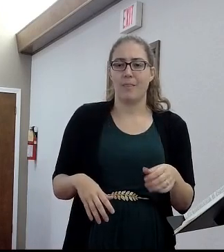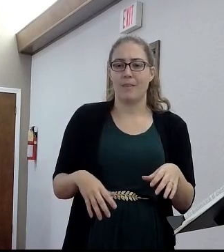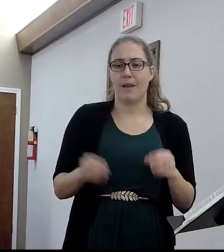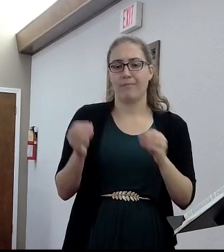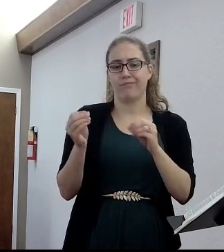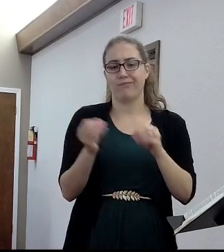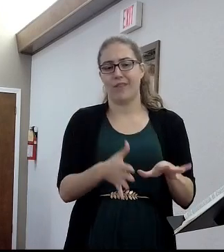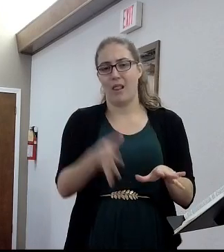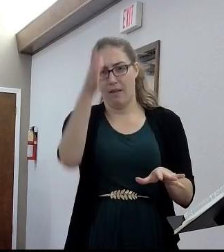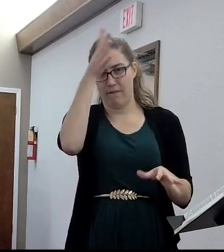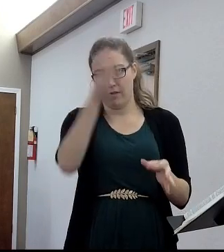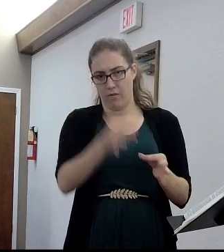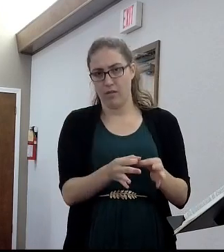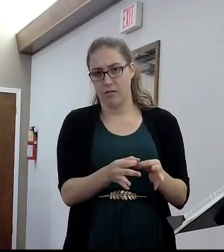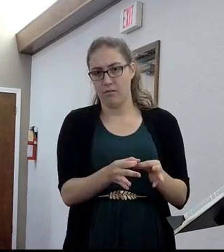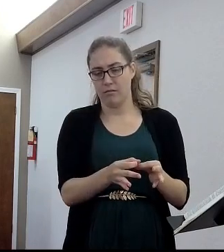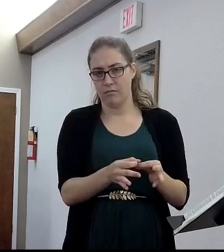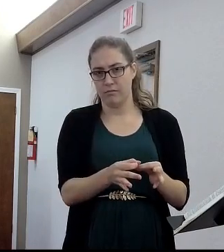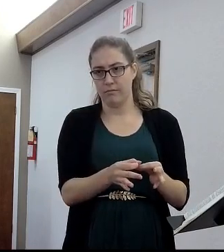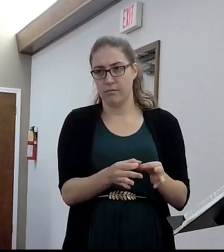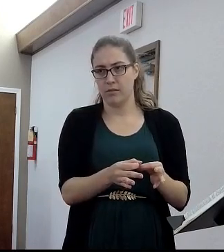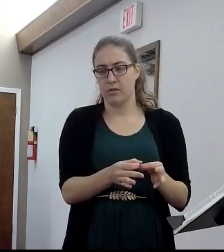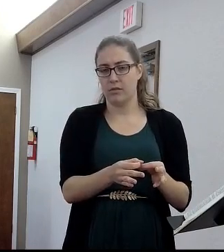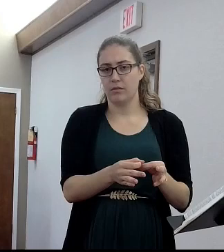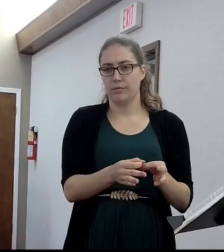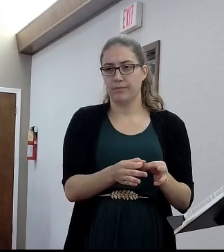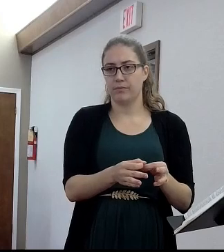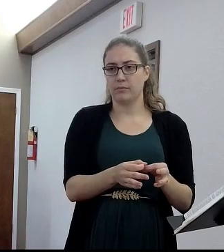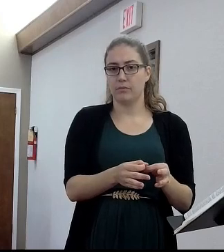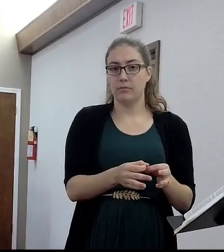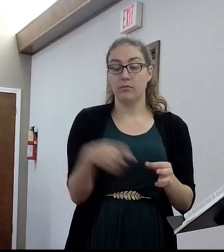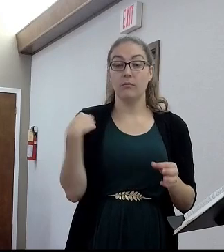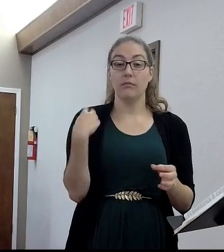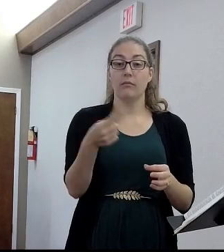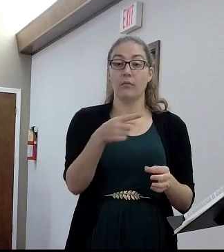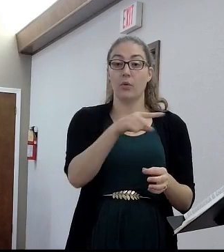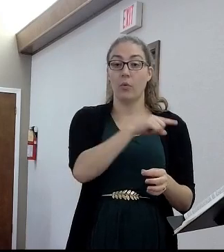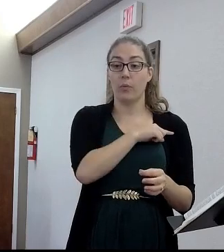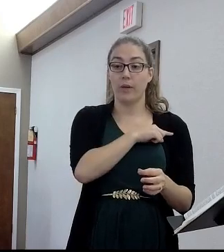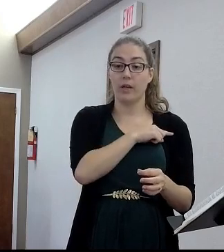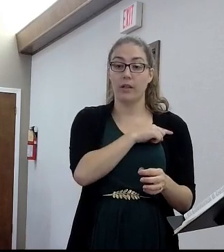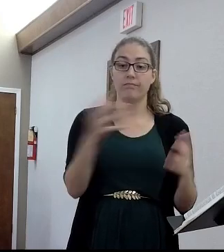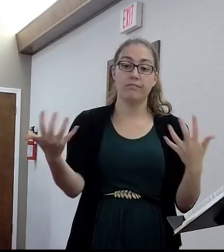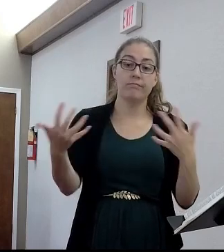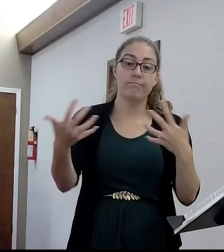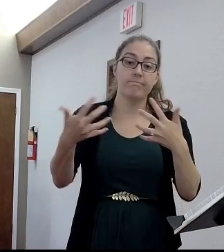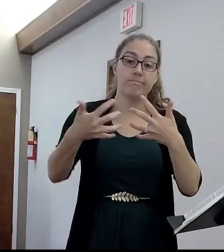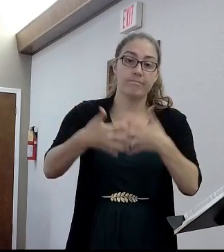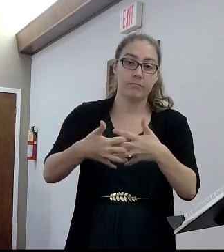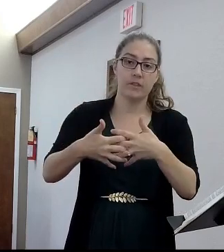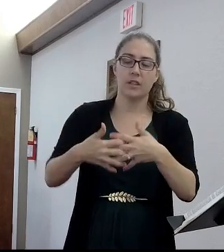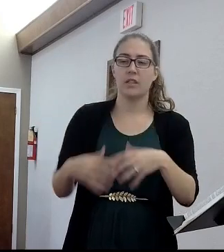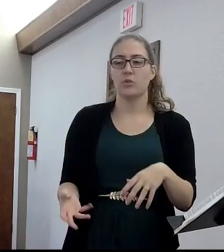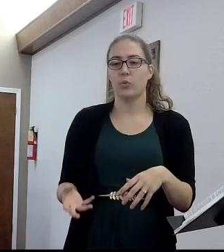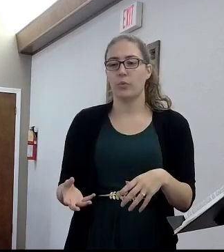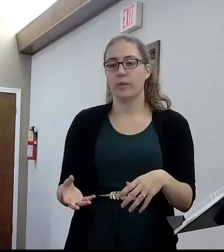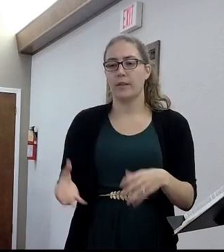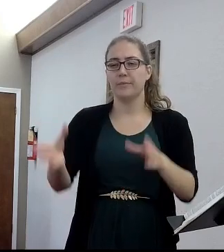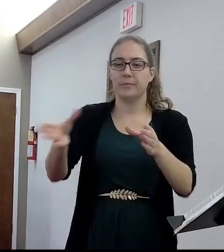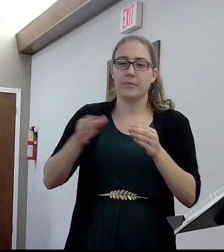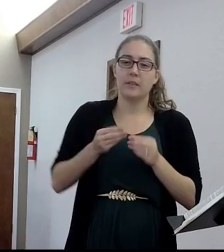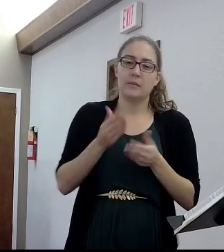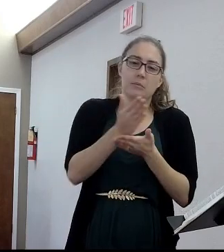We were grafted in as a wild branch. And so, we get in on some of the promises that God provided to Adam